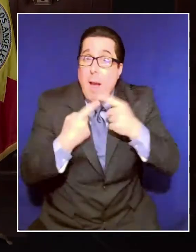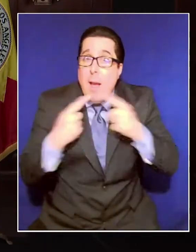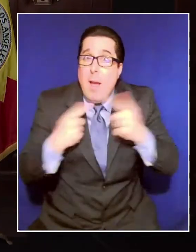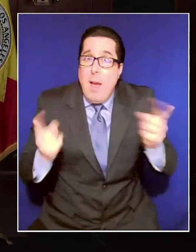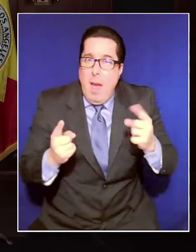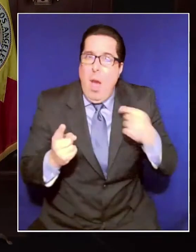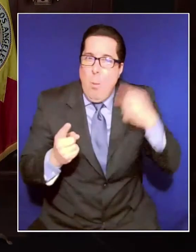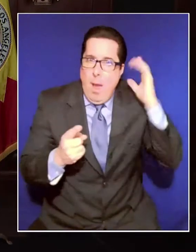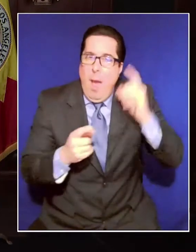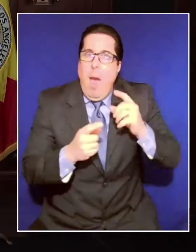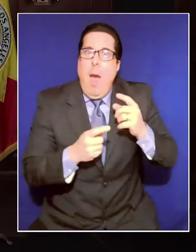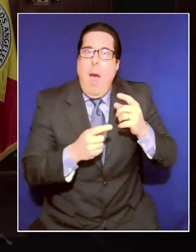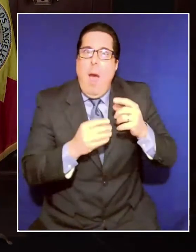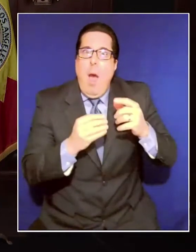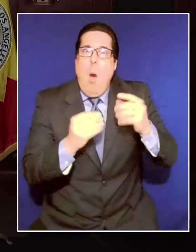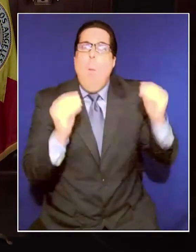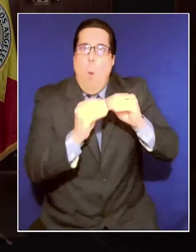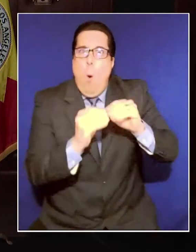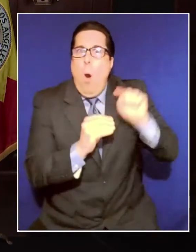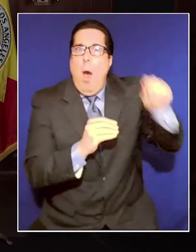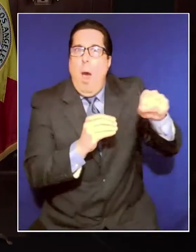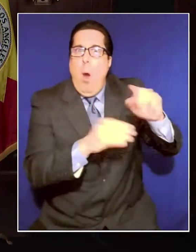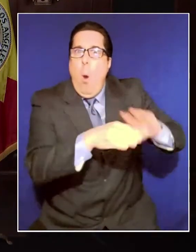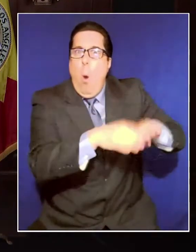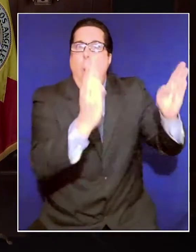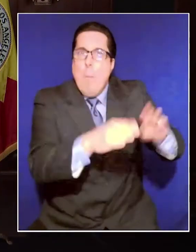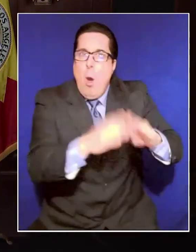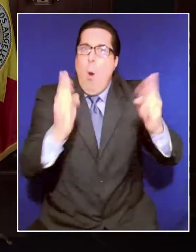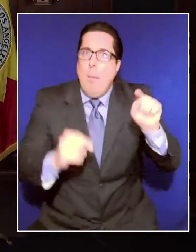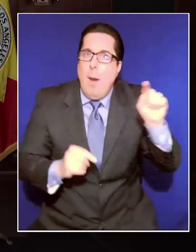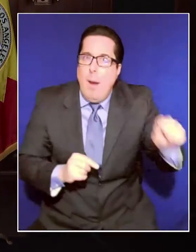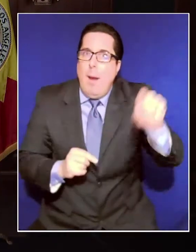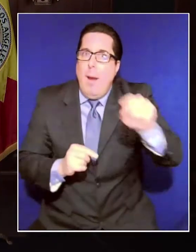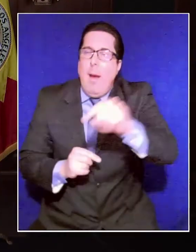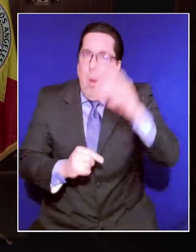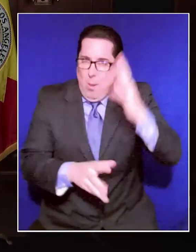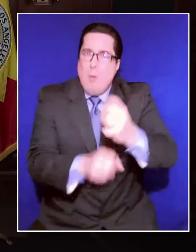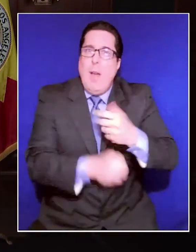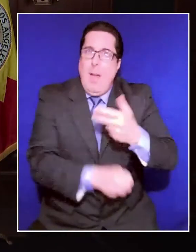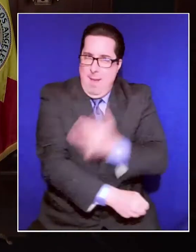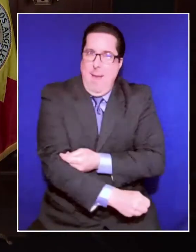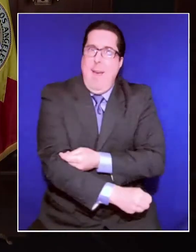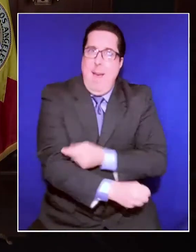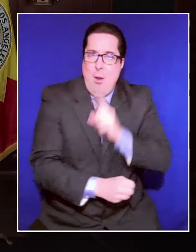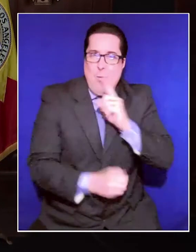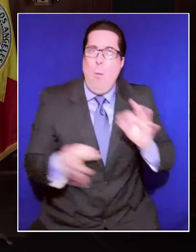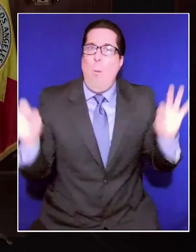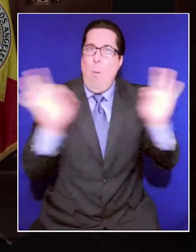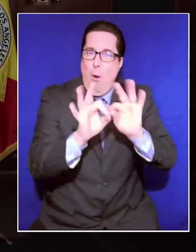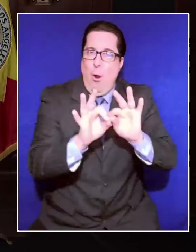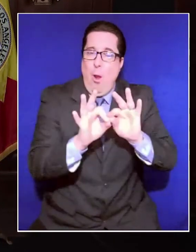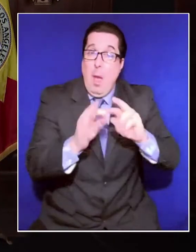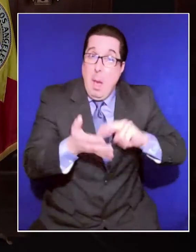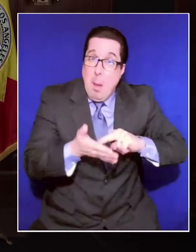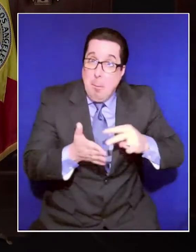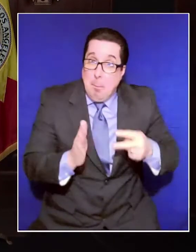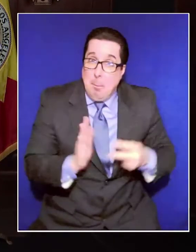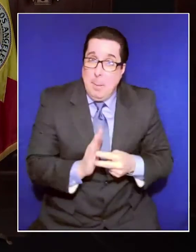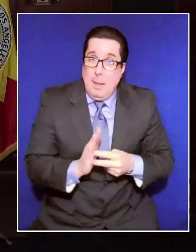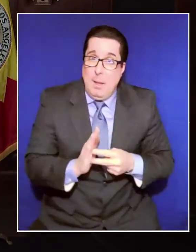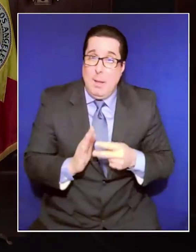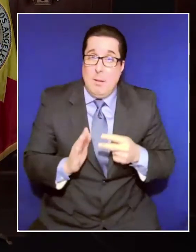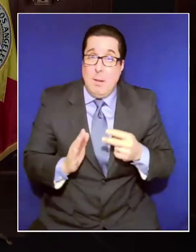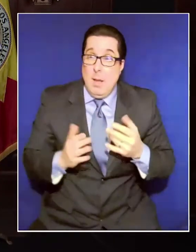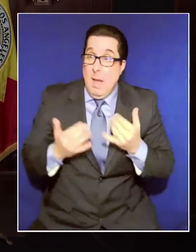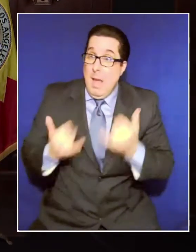places where you can get vaccinated. But let me be clear, these shouldn't come at the expense of fully supplying the existing